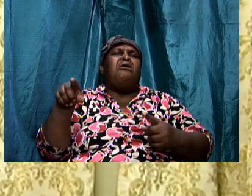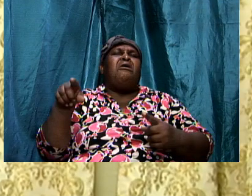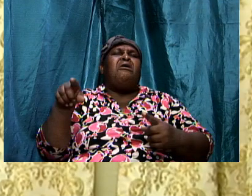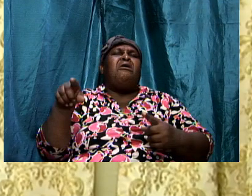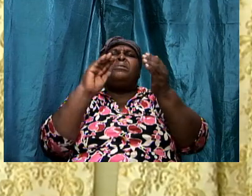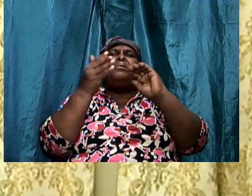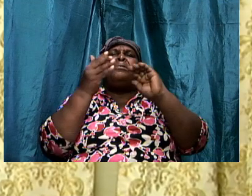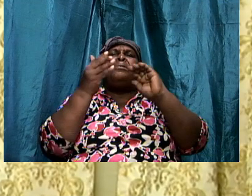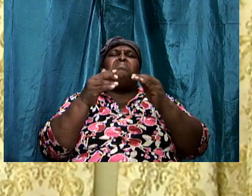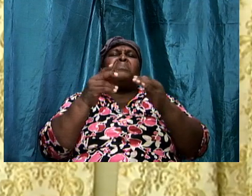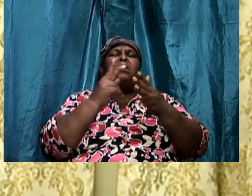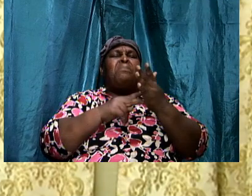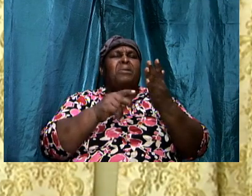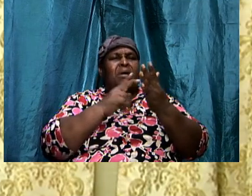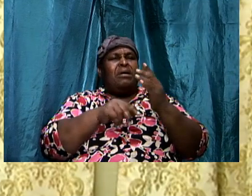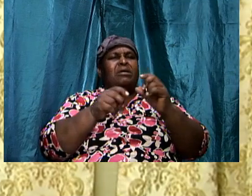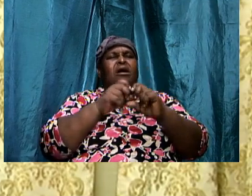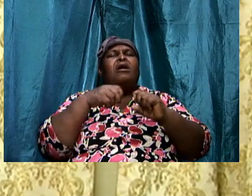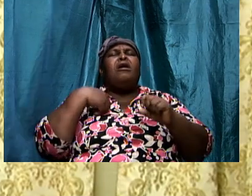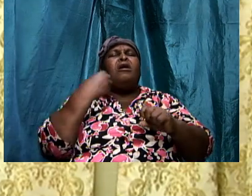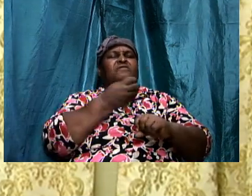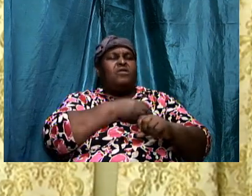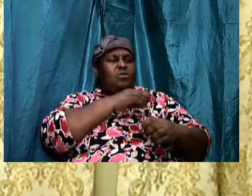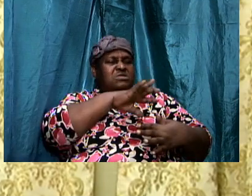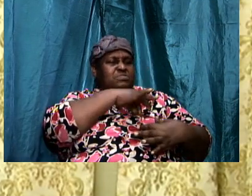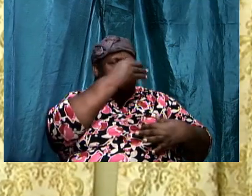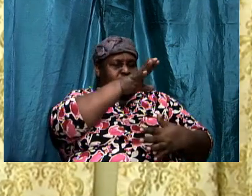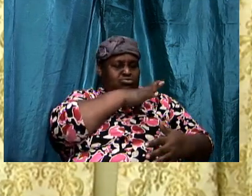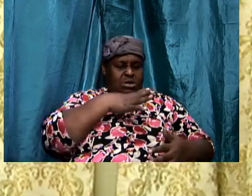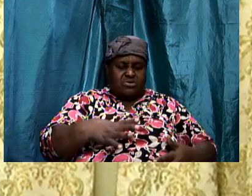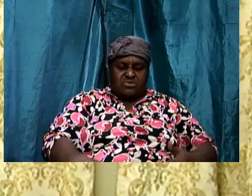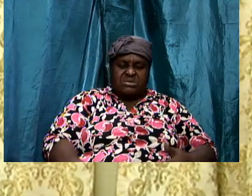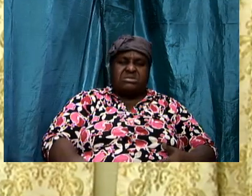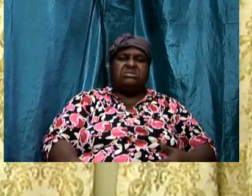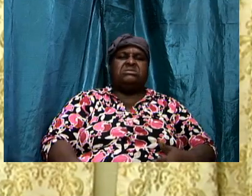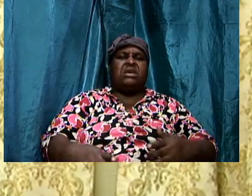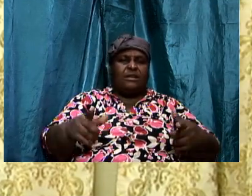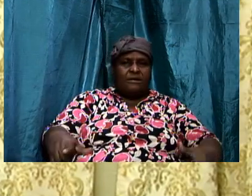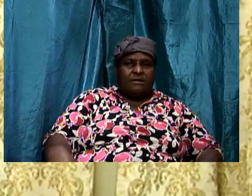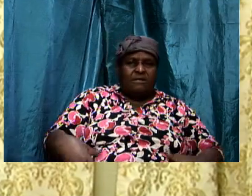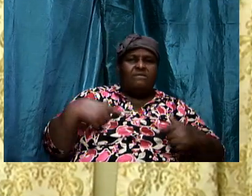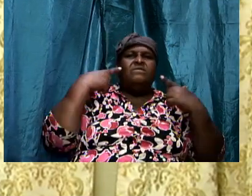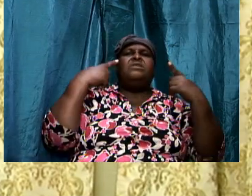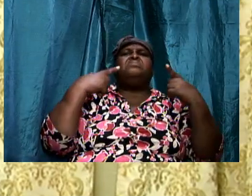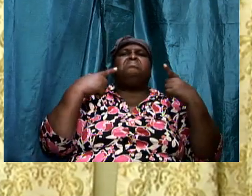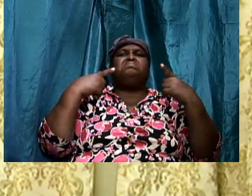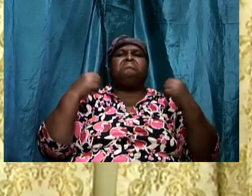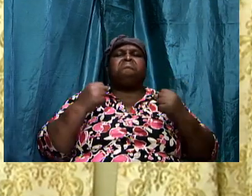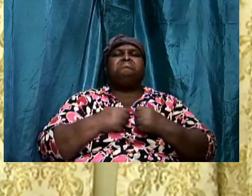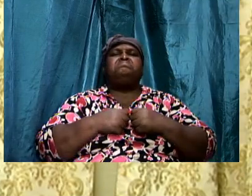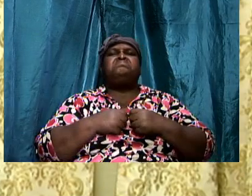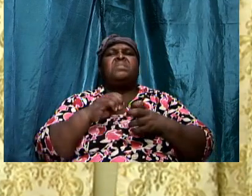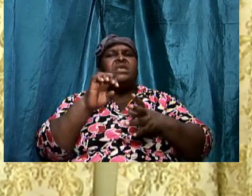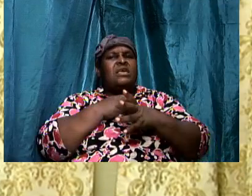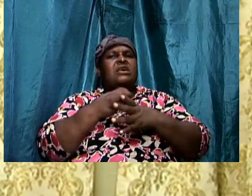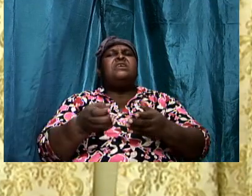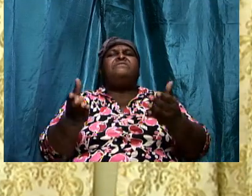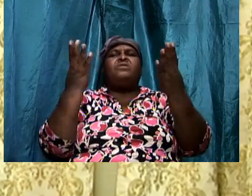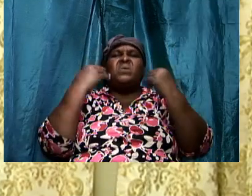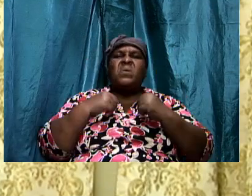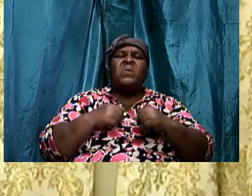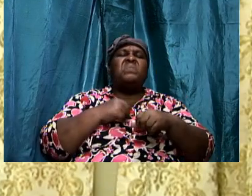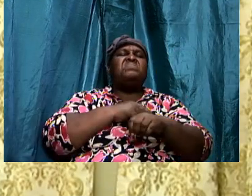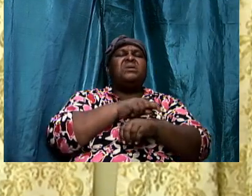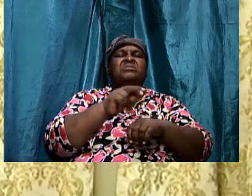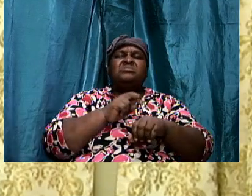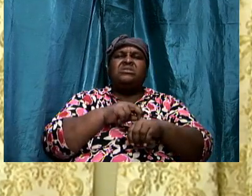a part of our spiritual biology. And it then comes natural. And even if it comes natural. If